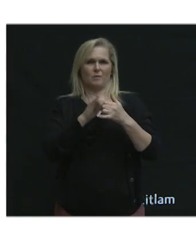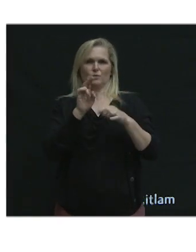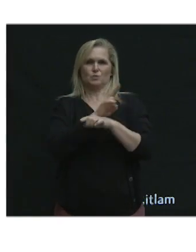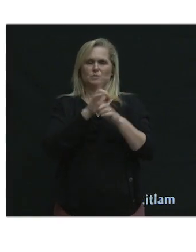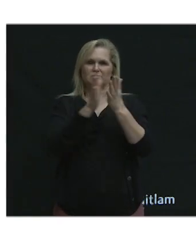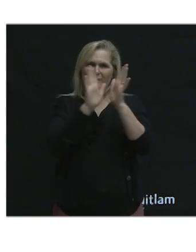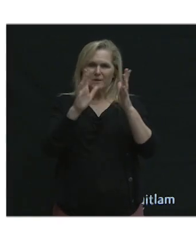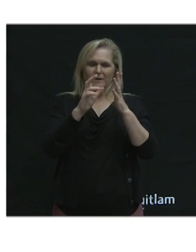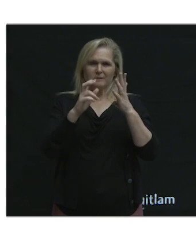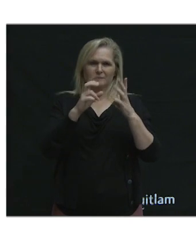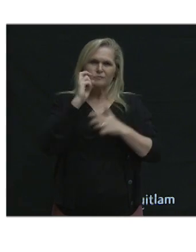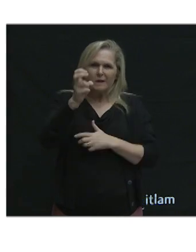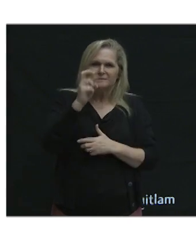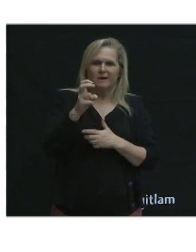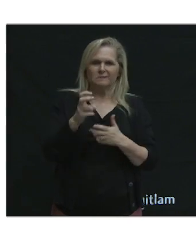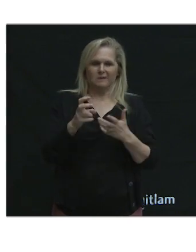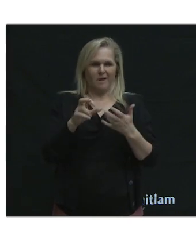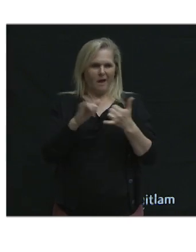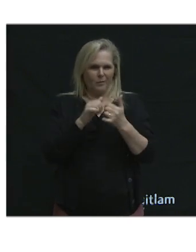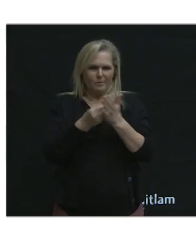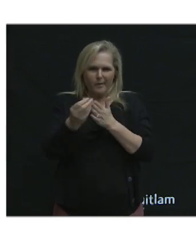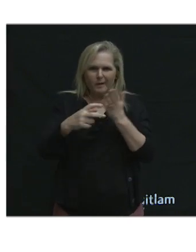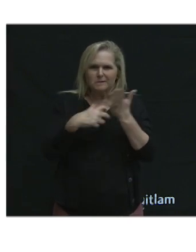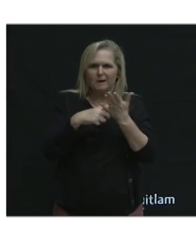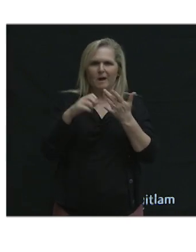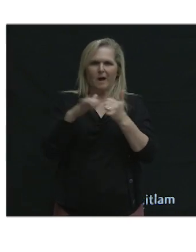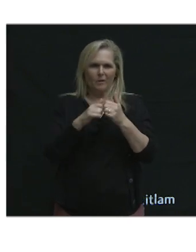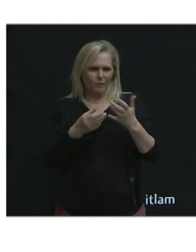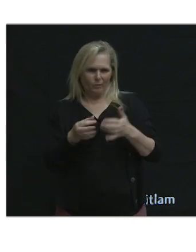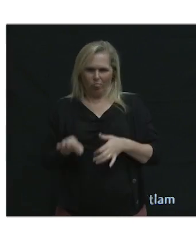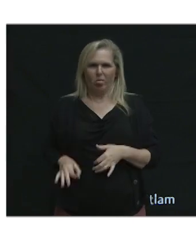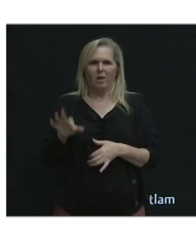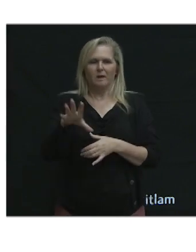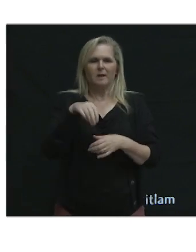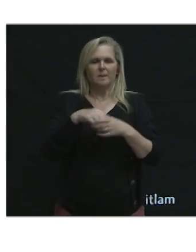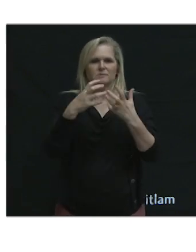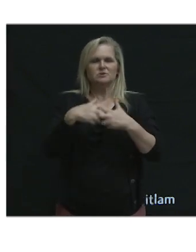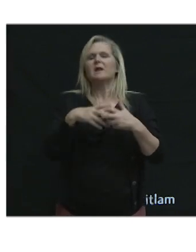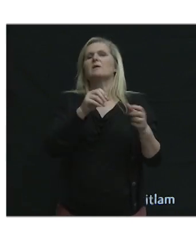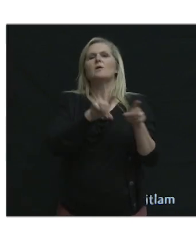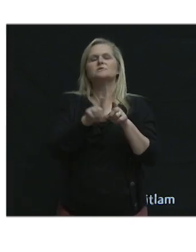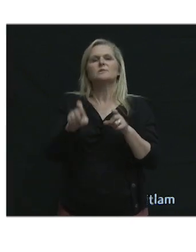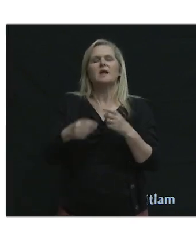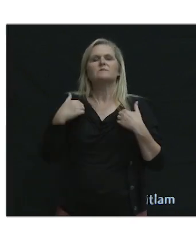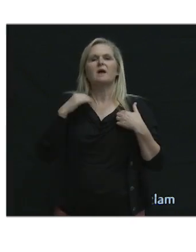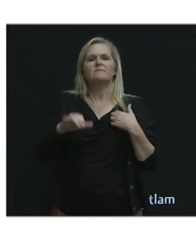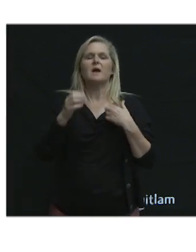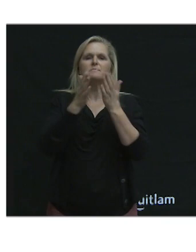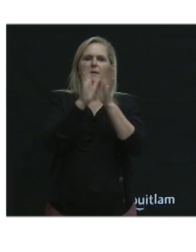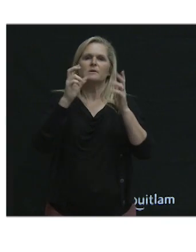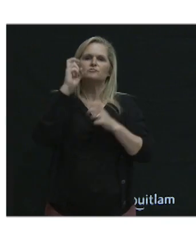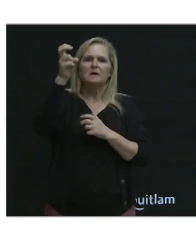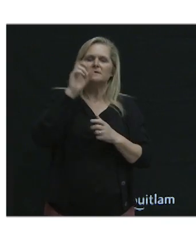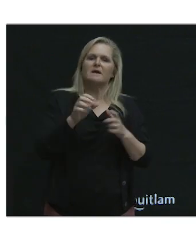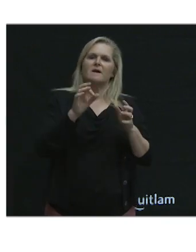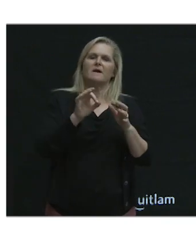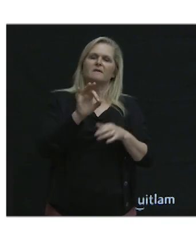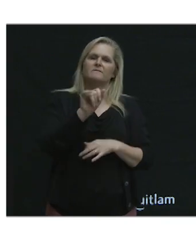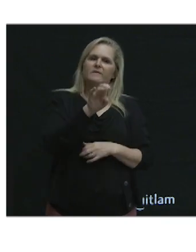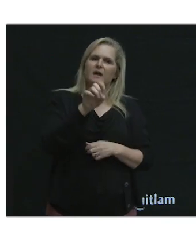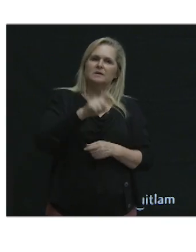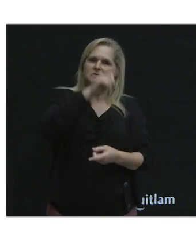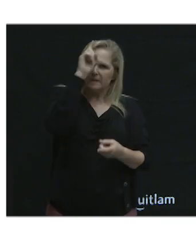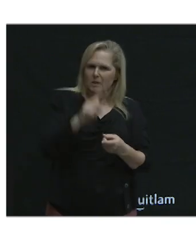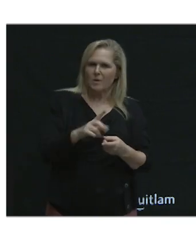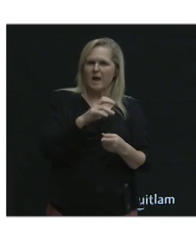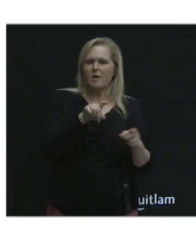To make transportation affordable is, of course, make public transit fares low. And there's also a need to expand transportation subsidy